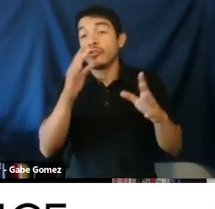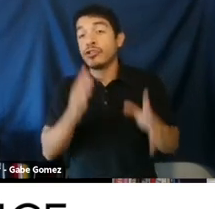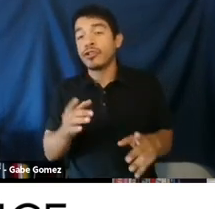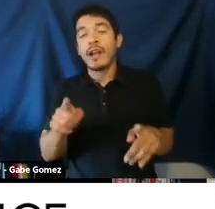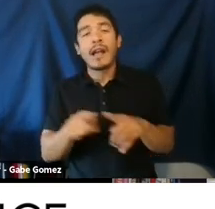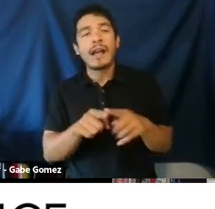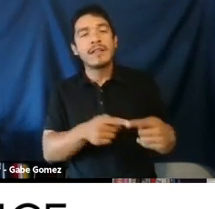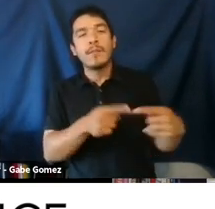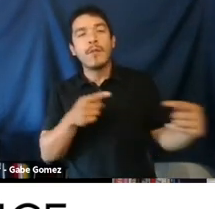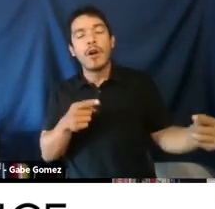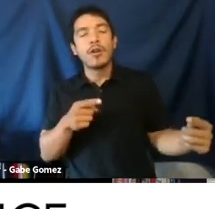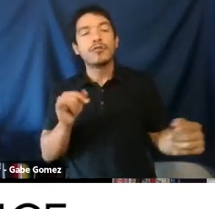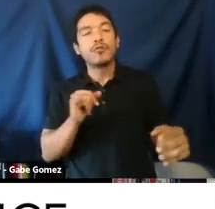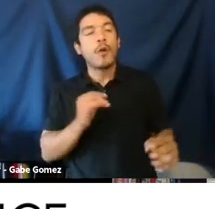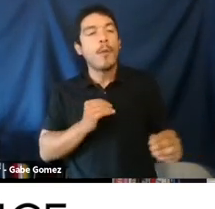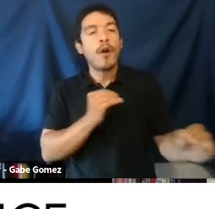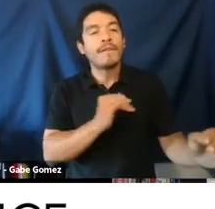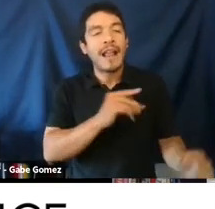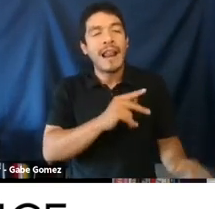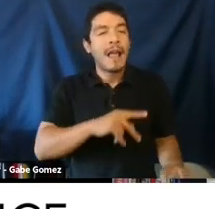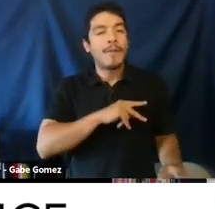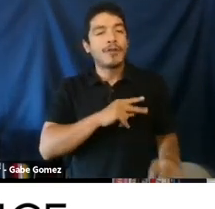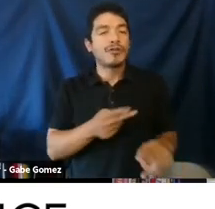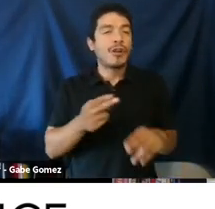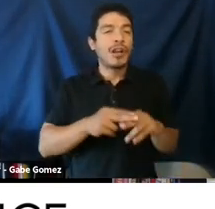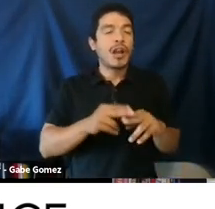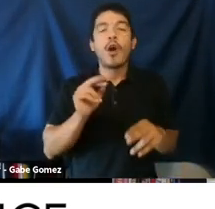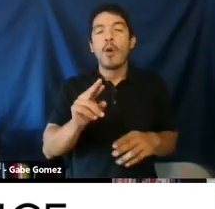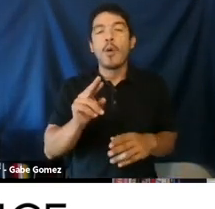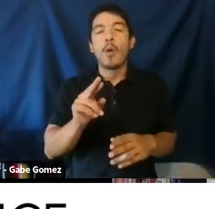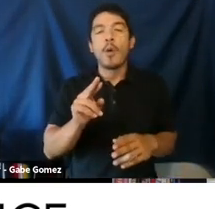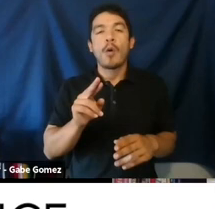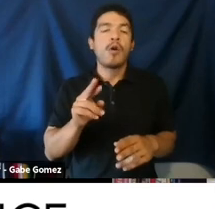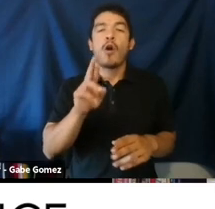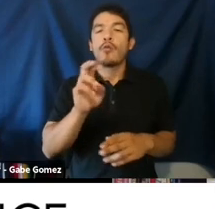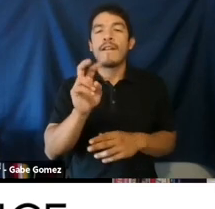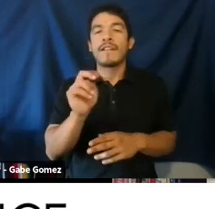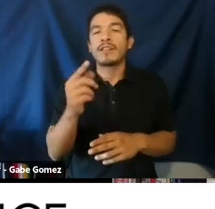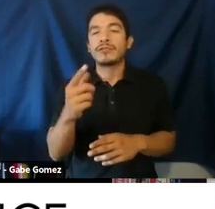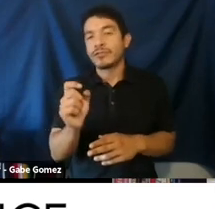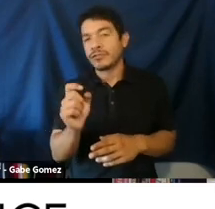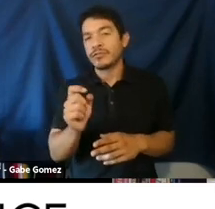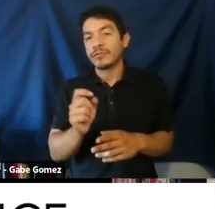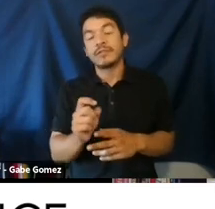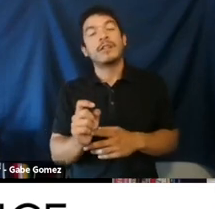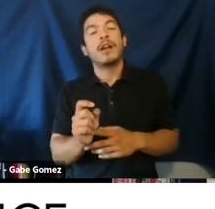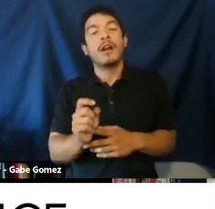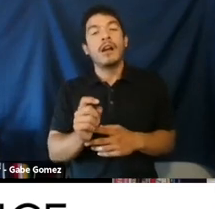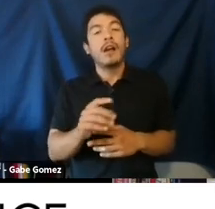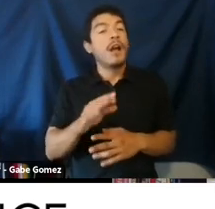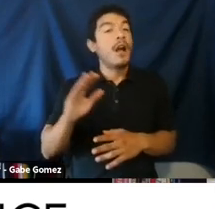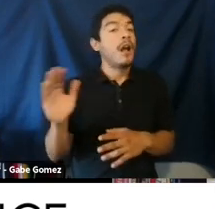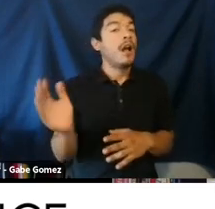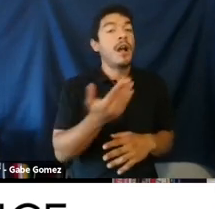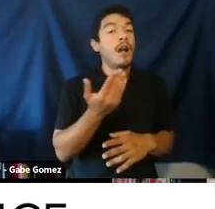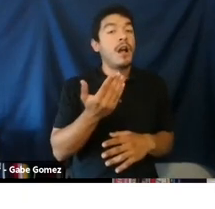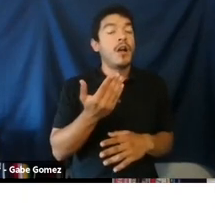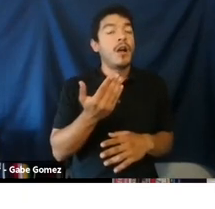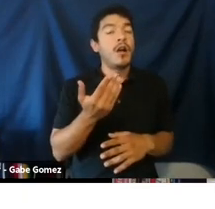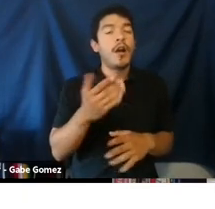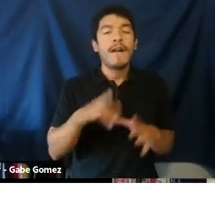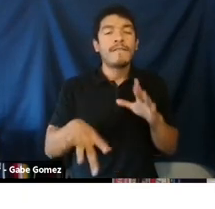something like protecting society or a stranger, as opposed to motivations like personal gain or revenge.